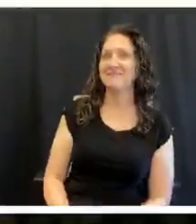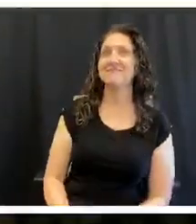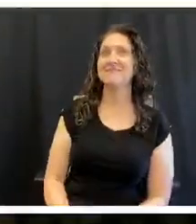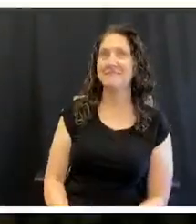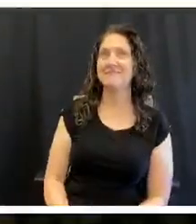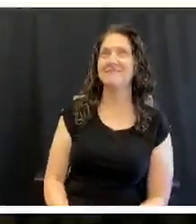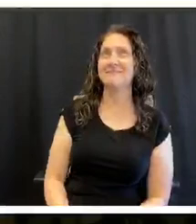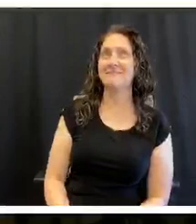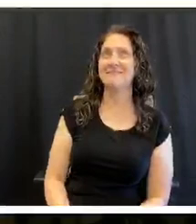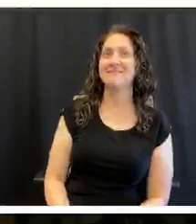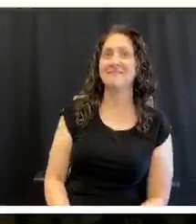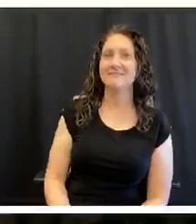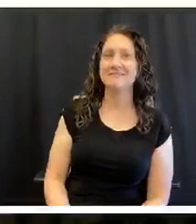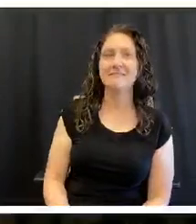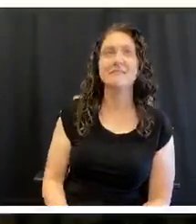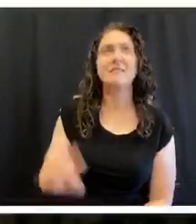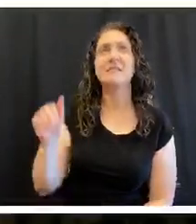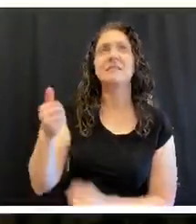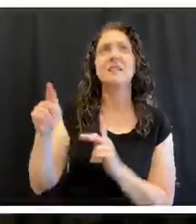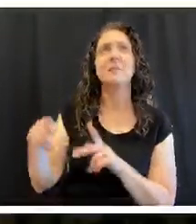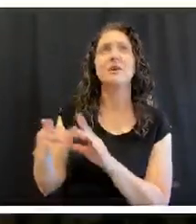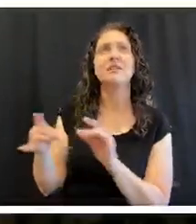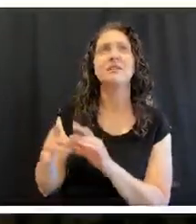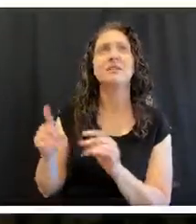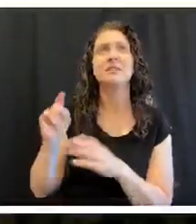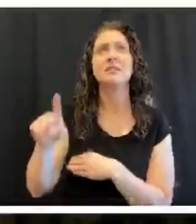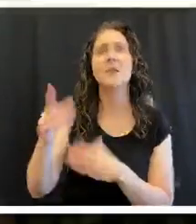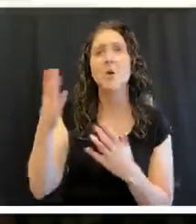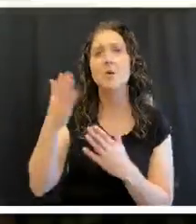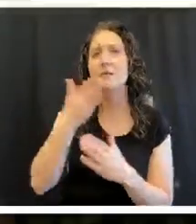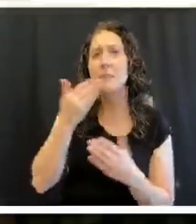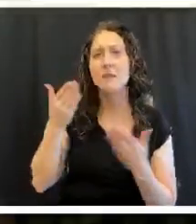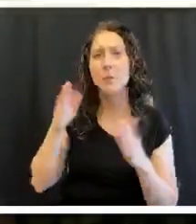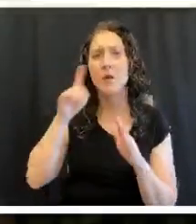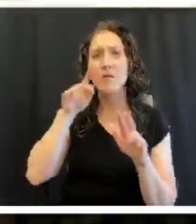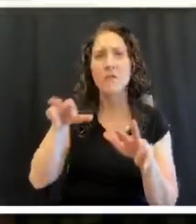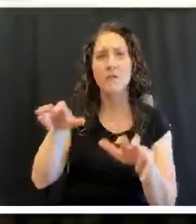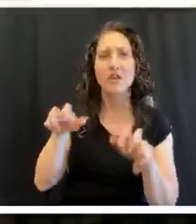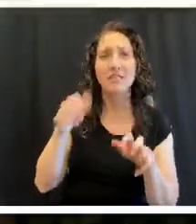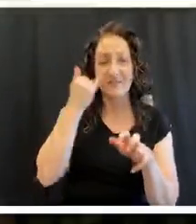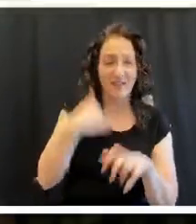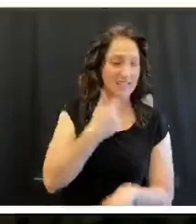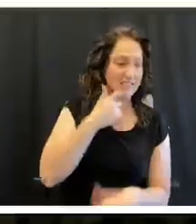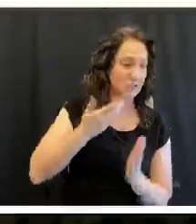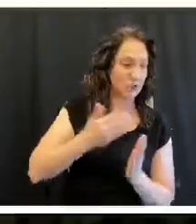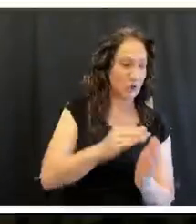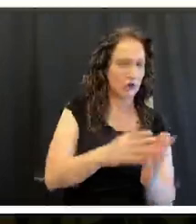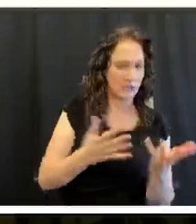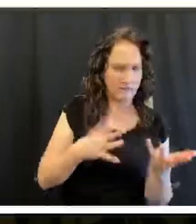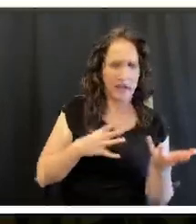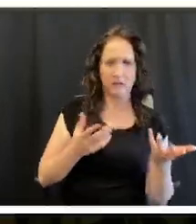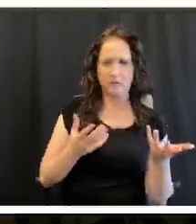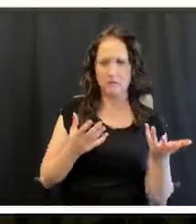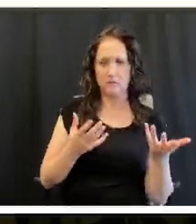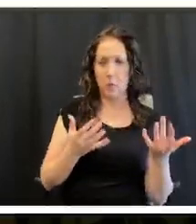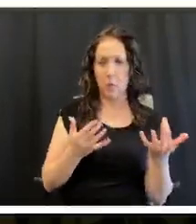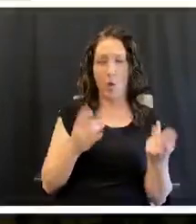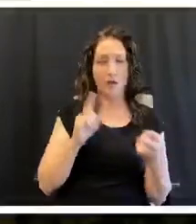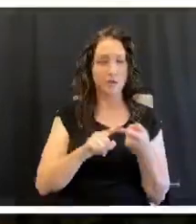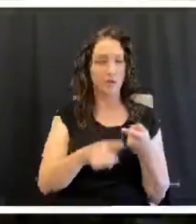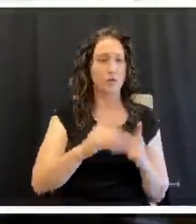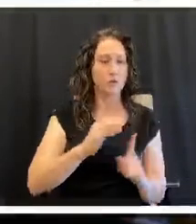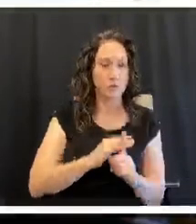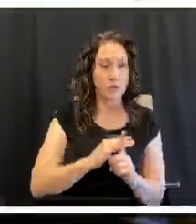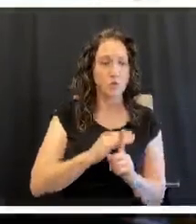Belle Morian asked us, what are the best procedures for freezing items you just cooked? Does it need to completely cool?